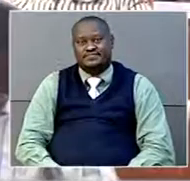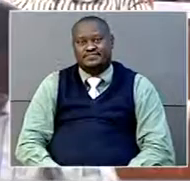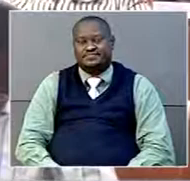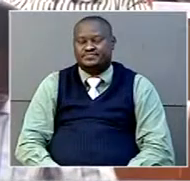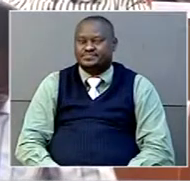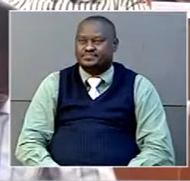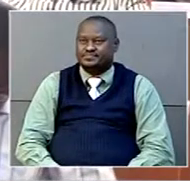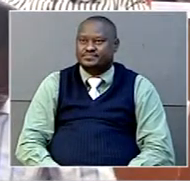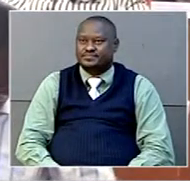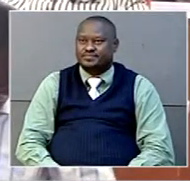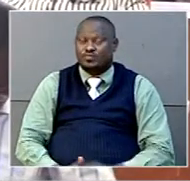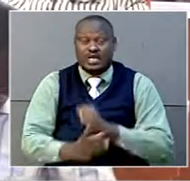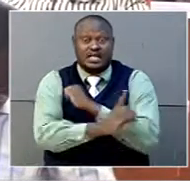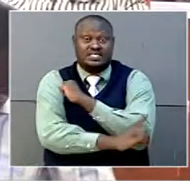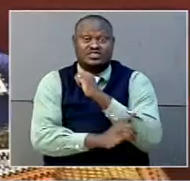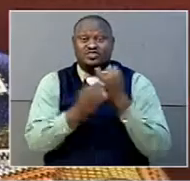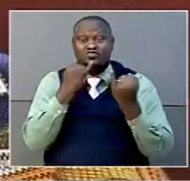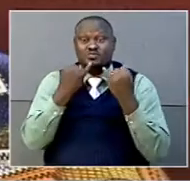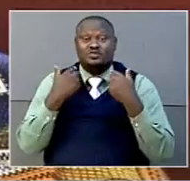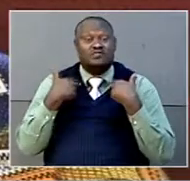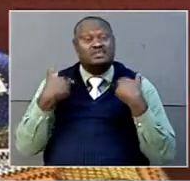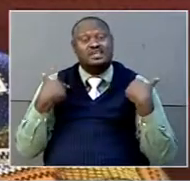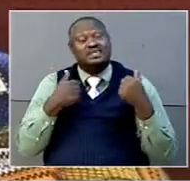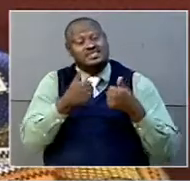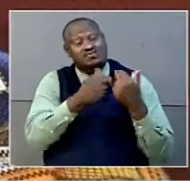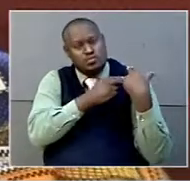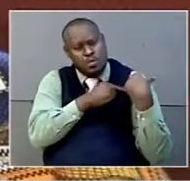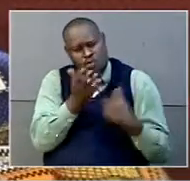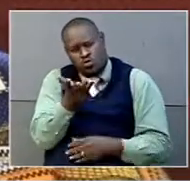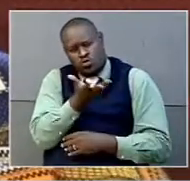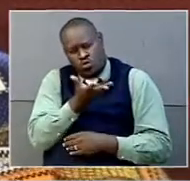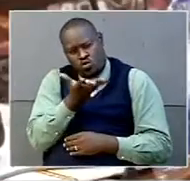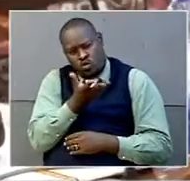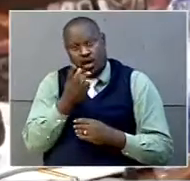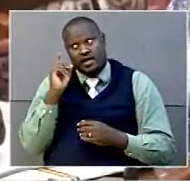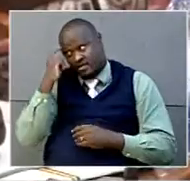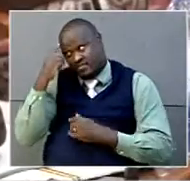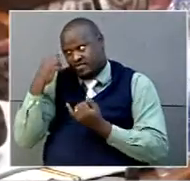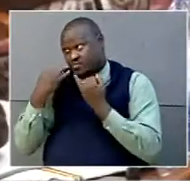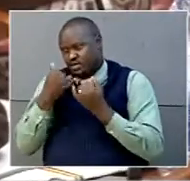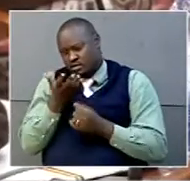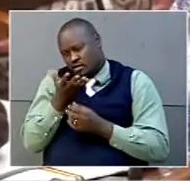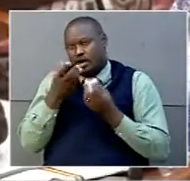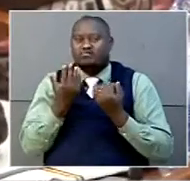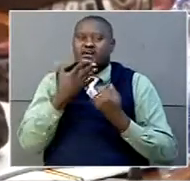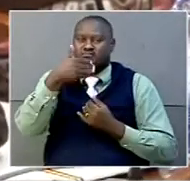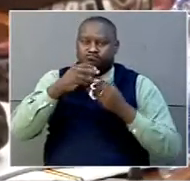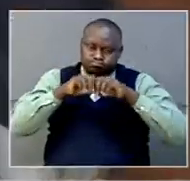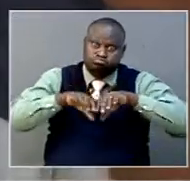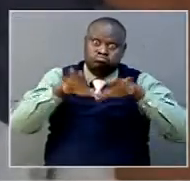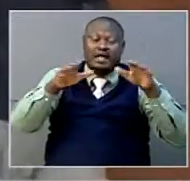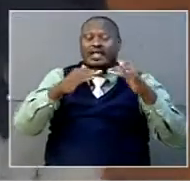District information officers are responsible for analyzing and dissemination of government information at the district level.